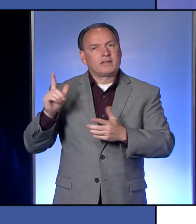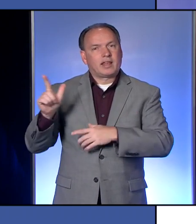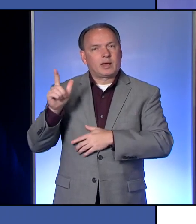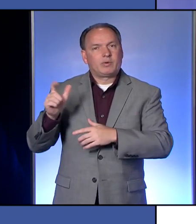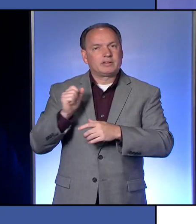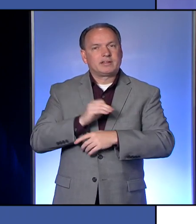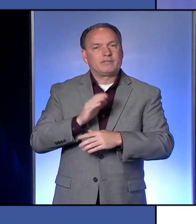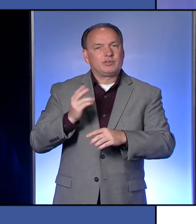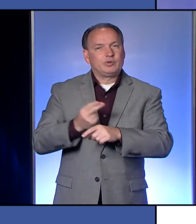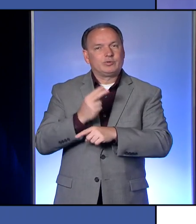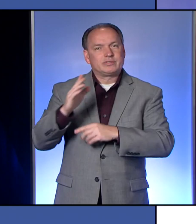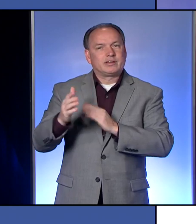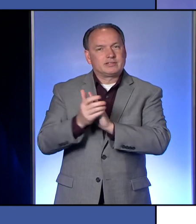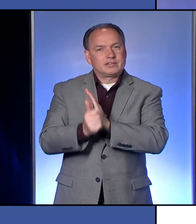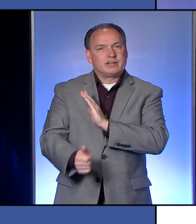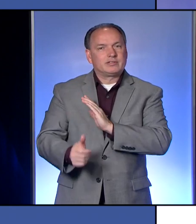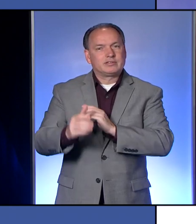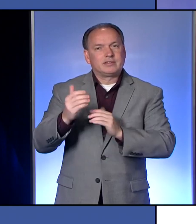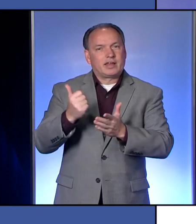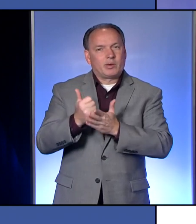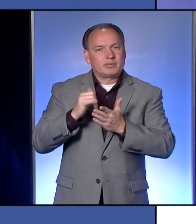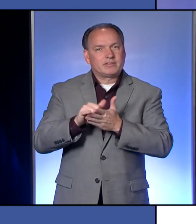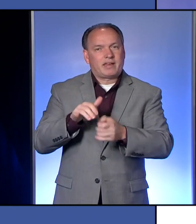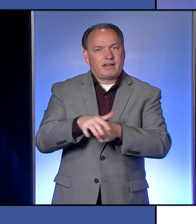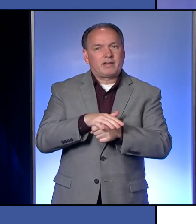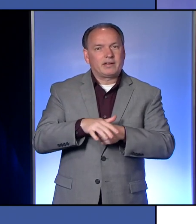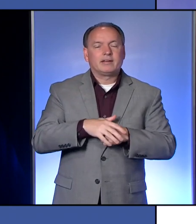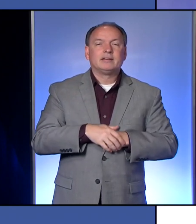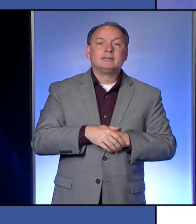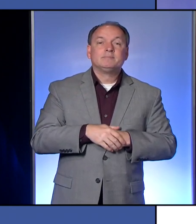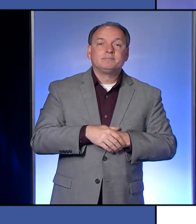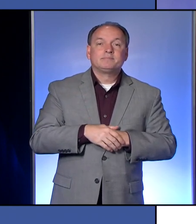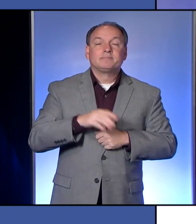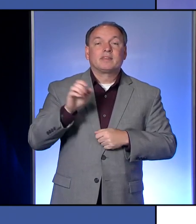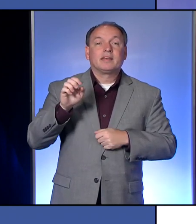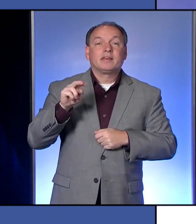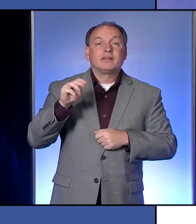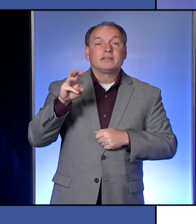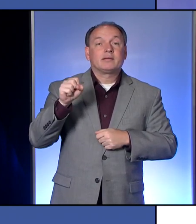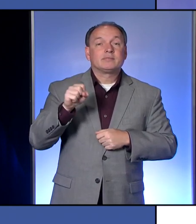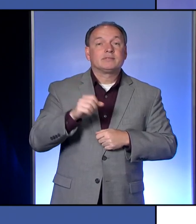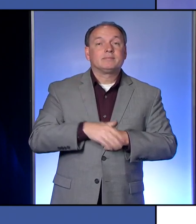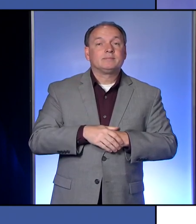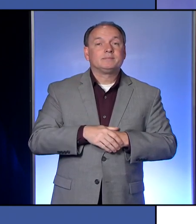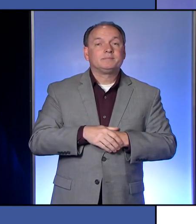skills to help us in that area on the fight. Erie Times News. David?